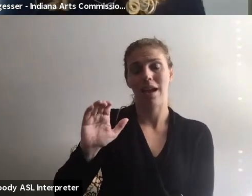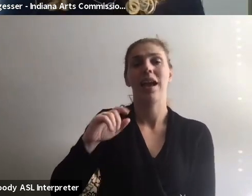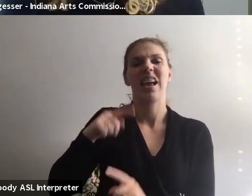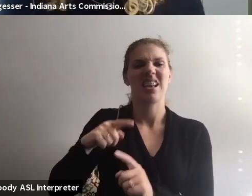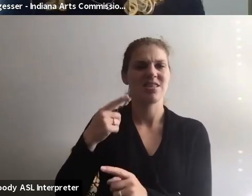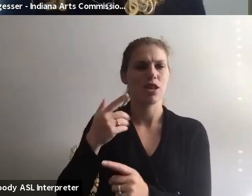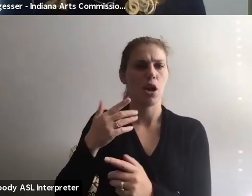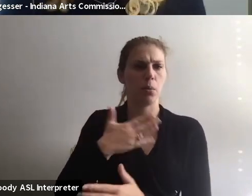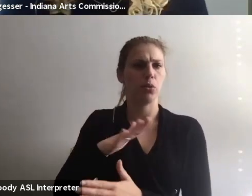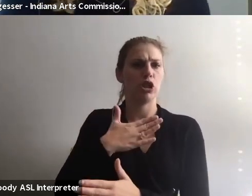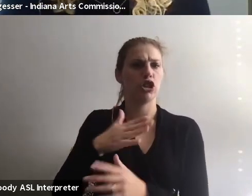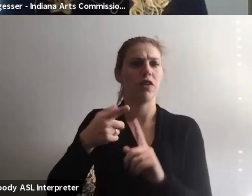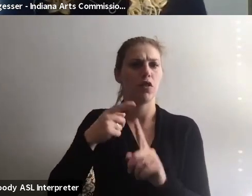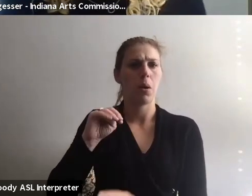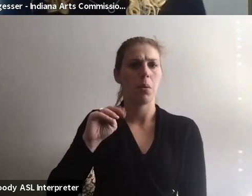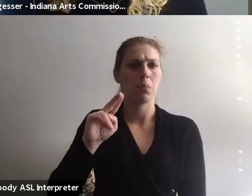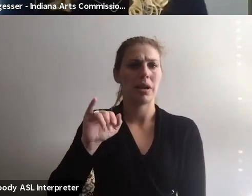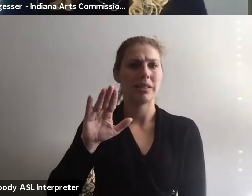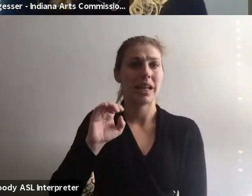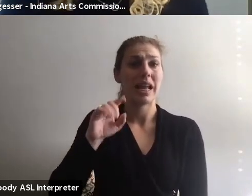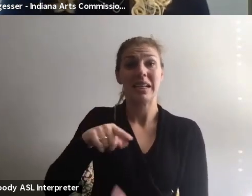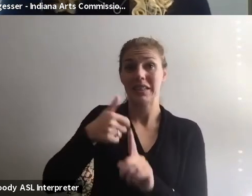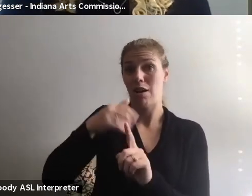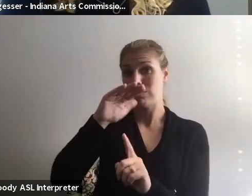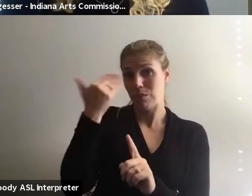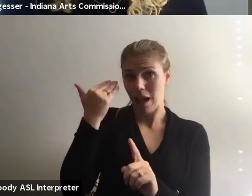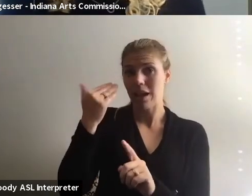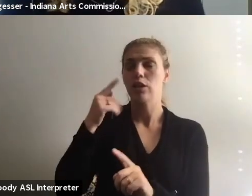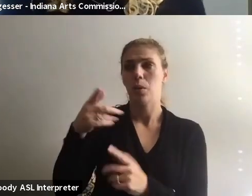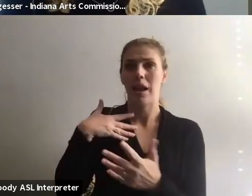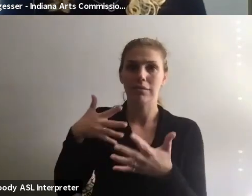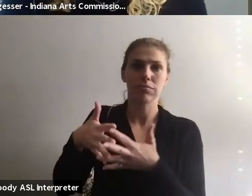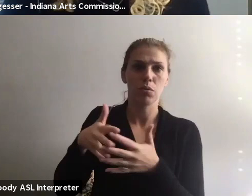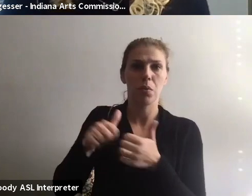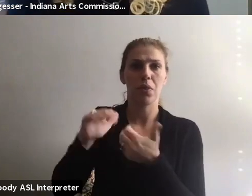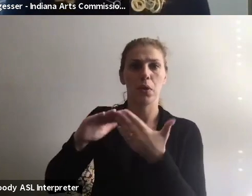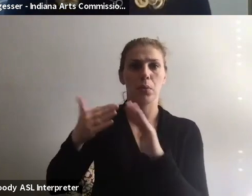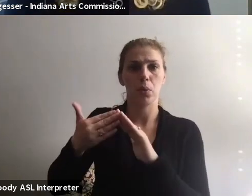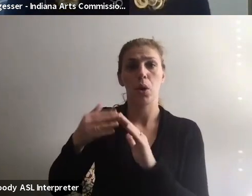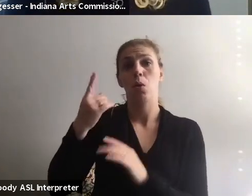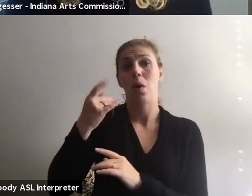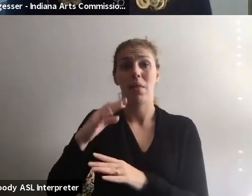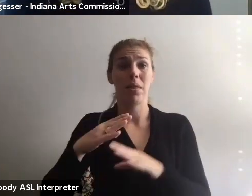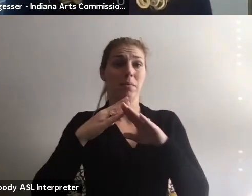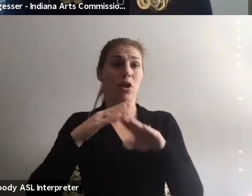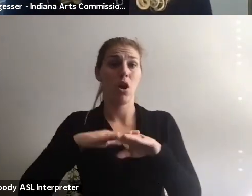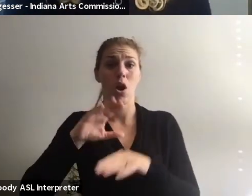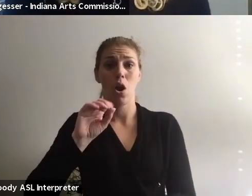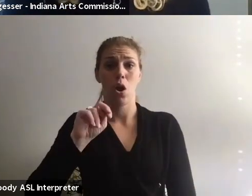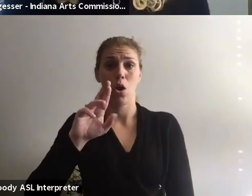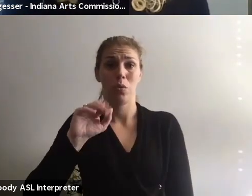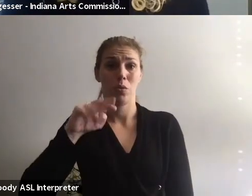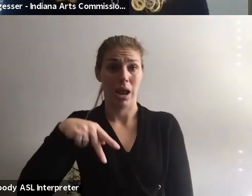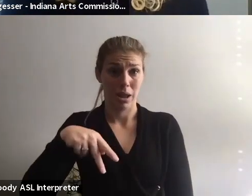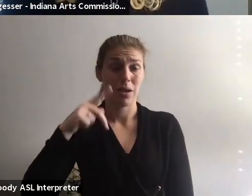Um, he's Black and he is very connected to the Black community in Muncie. And he helped us understand that one of the barriers to OnRamp for